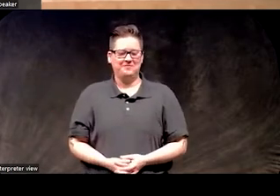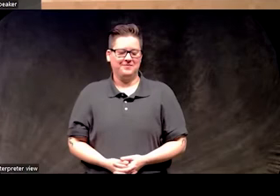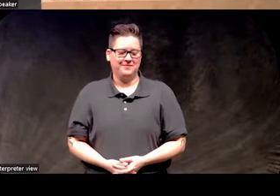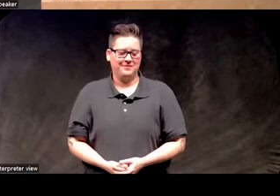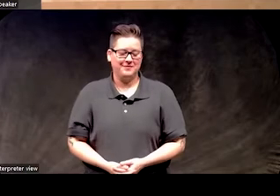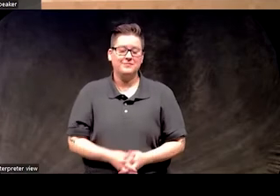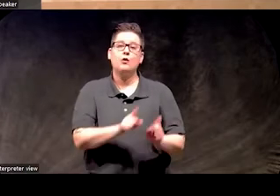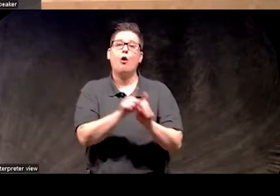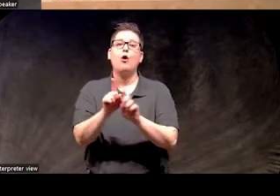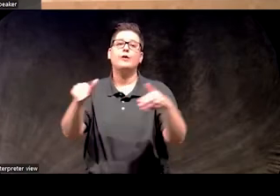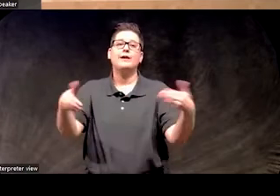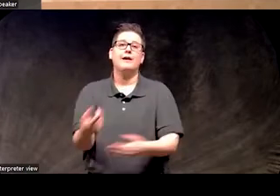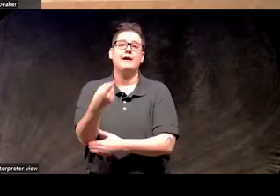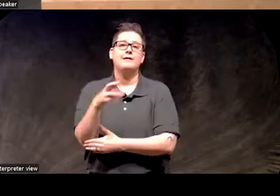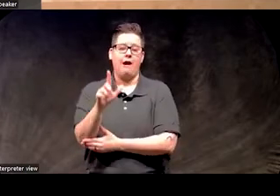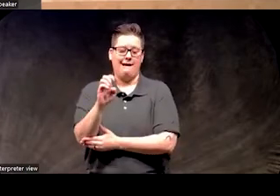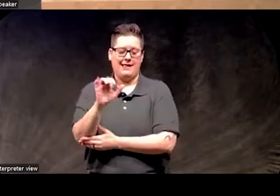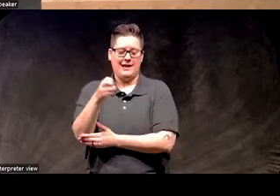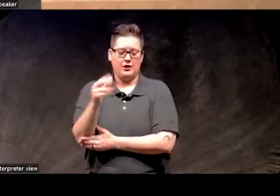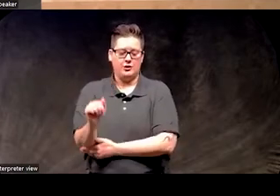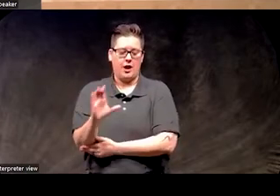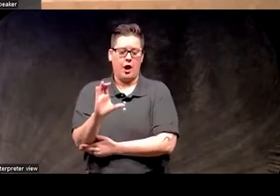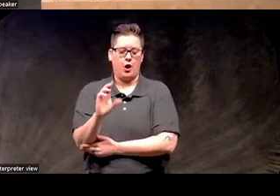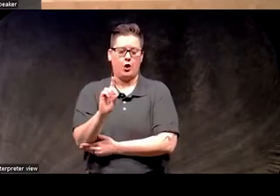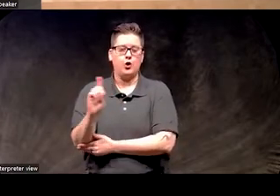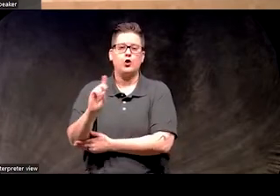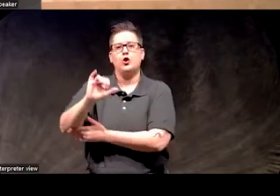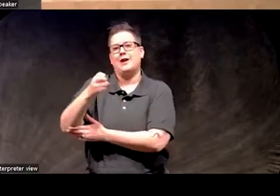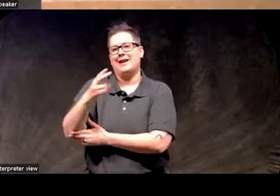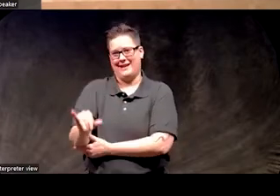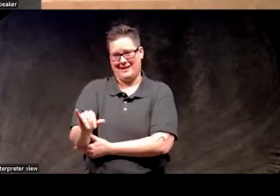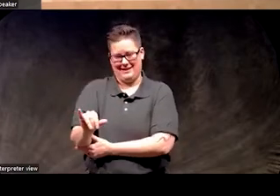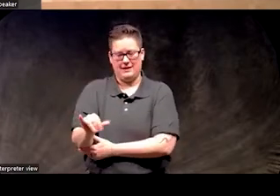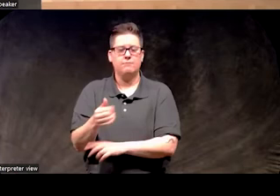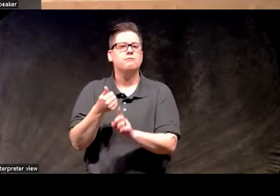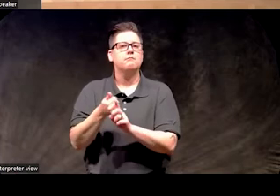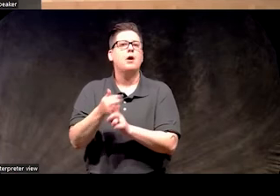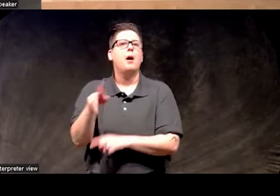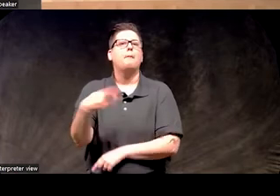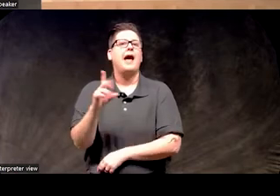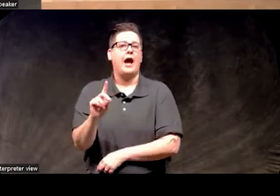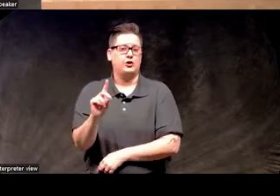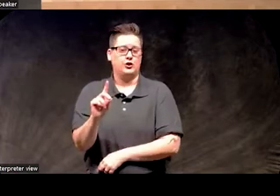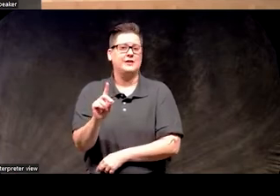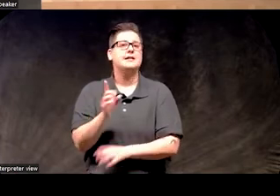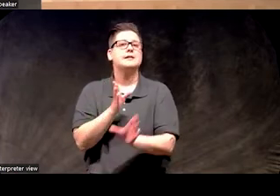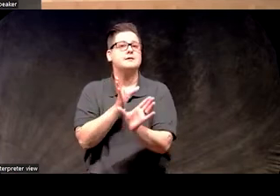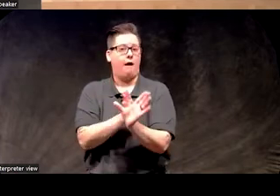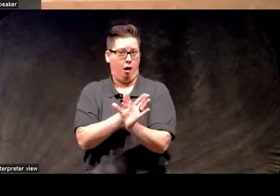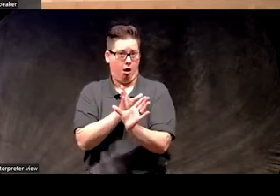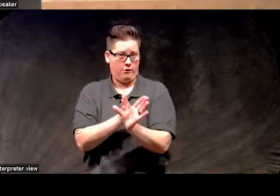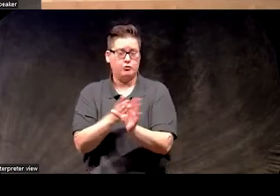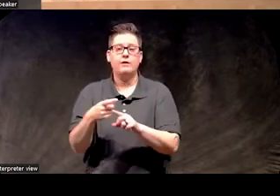I also want to introduce Dr. Pidgeon obtained her PhD in psychology